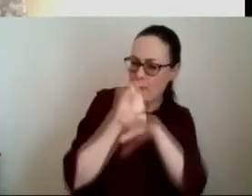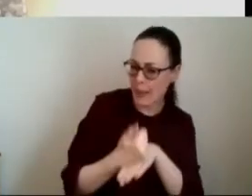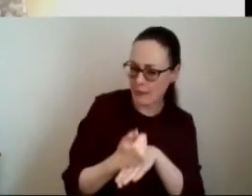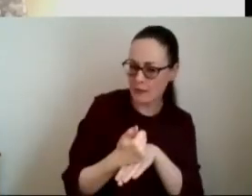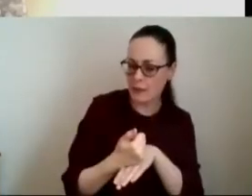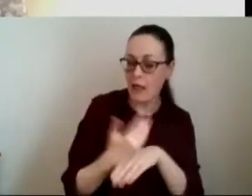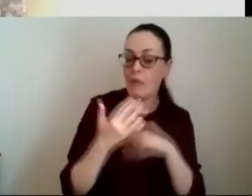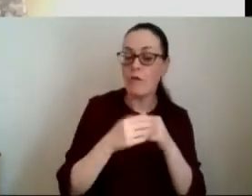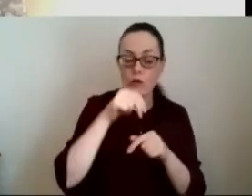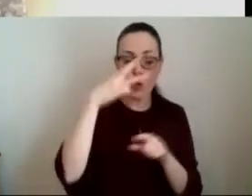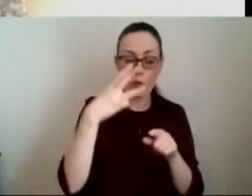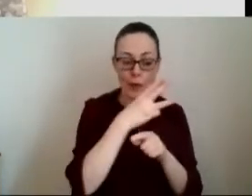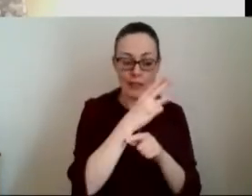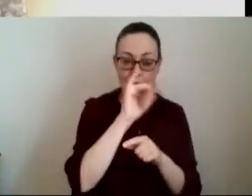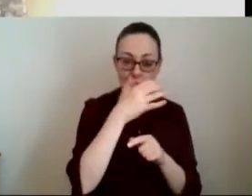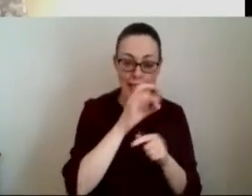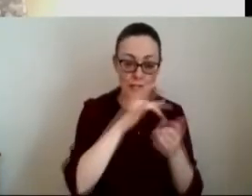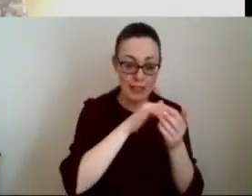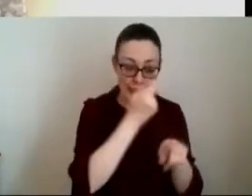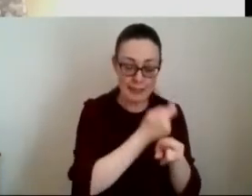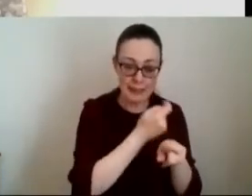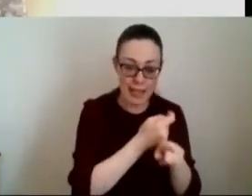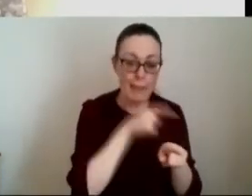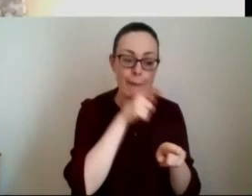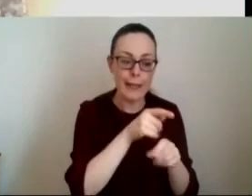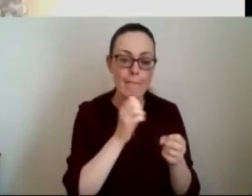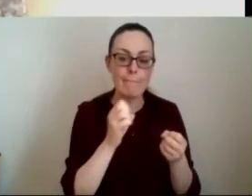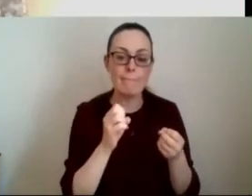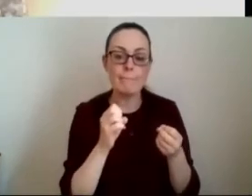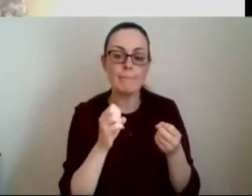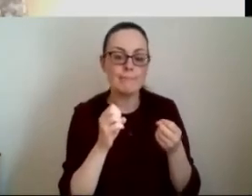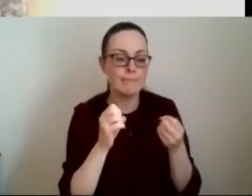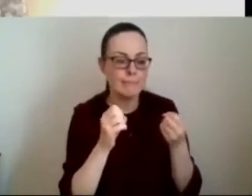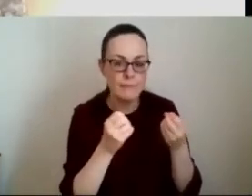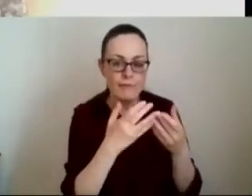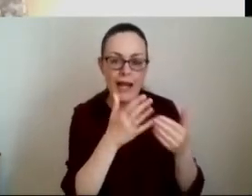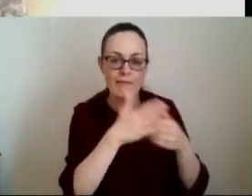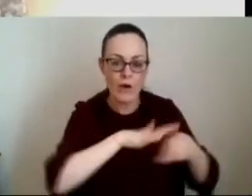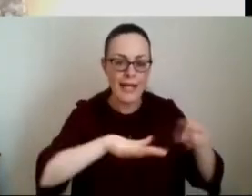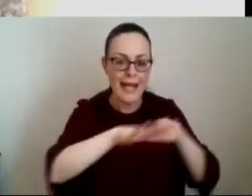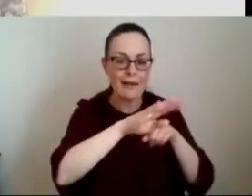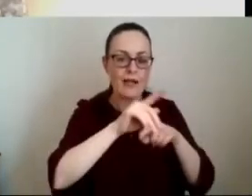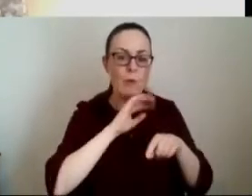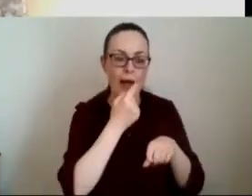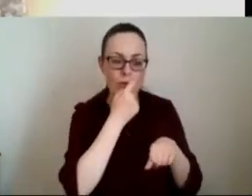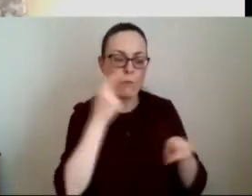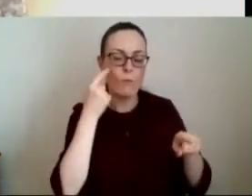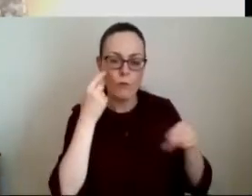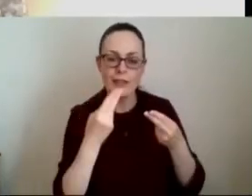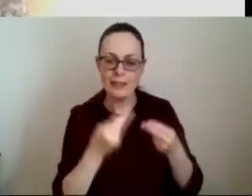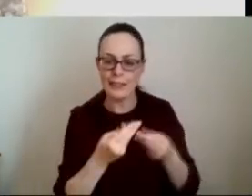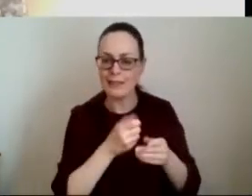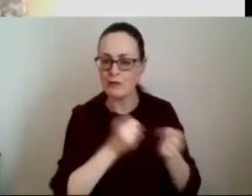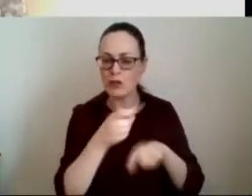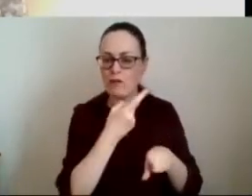cancer center at the time was that it gave a population number that justified that service in relation to its development for radiotherapy so i think